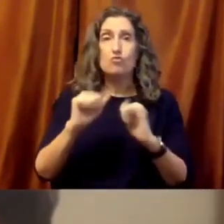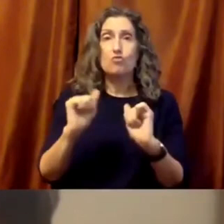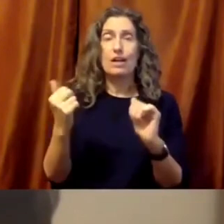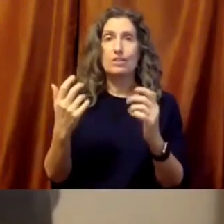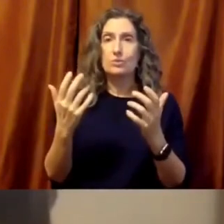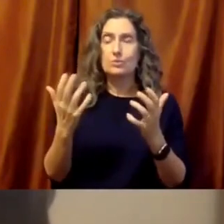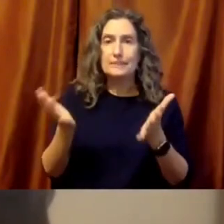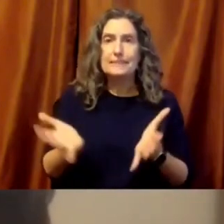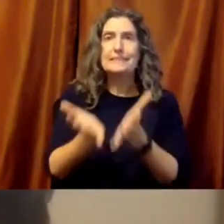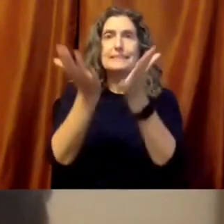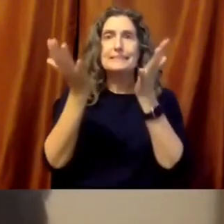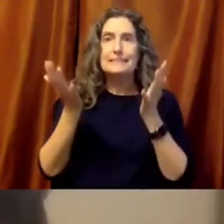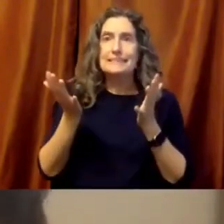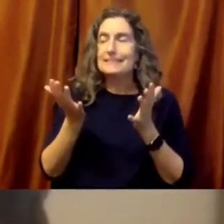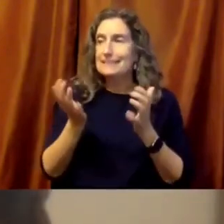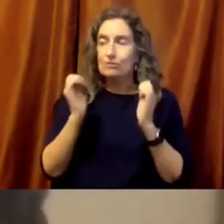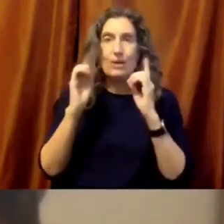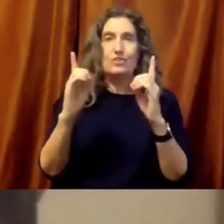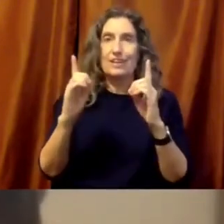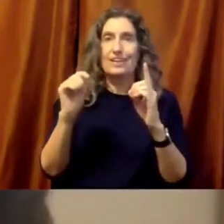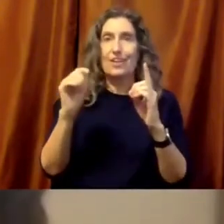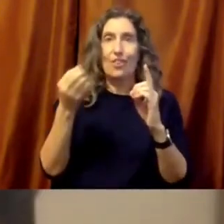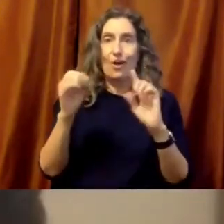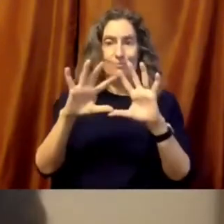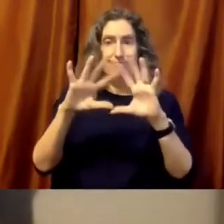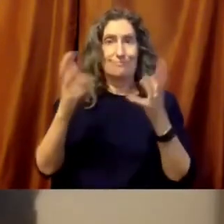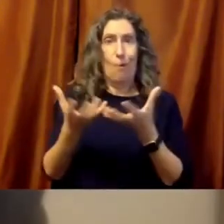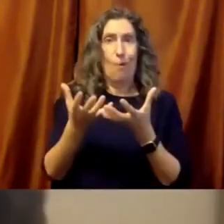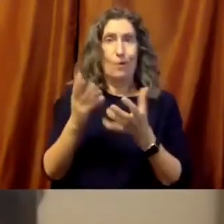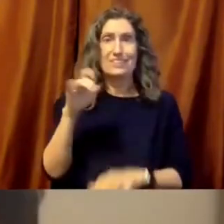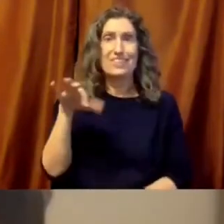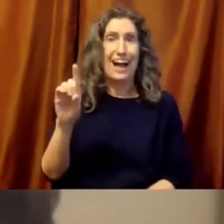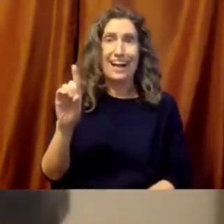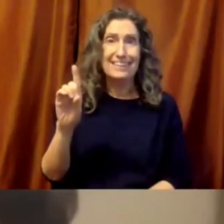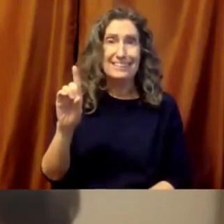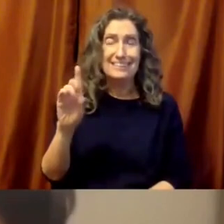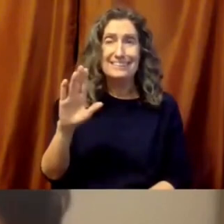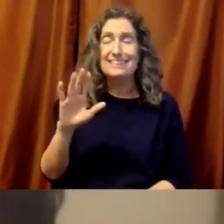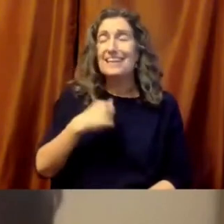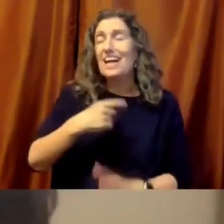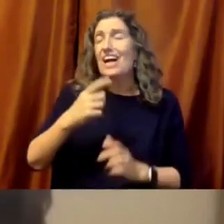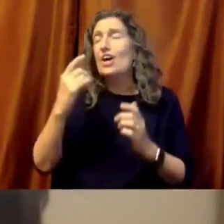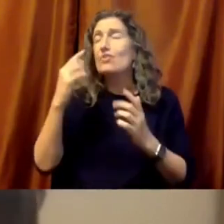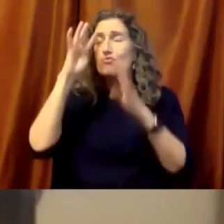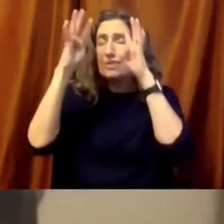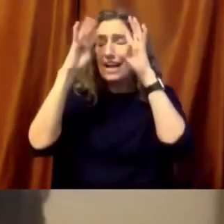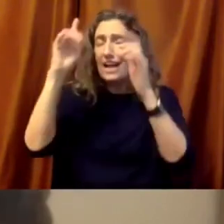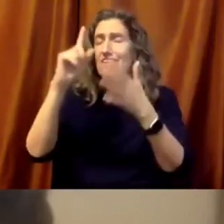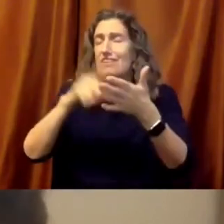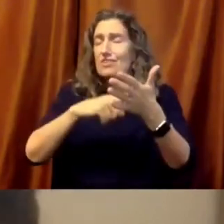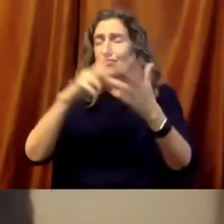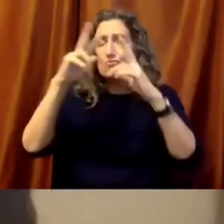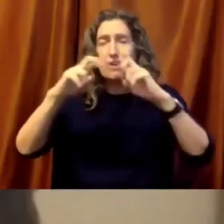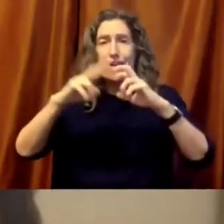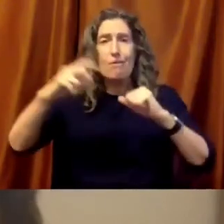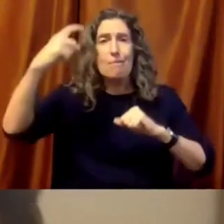to realize the education of what we call the whole child, creative, critical